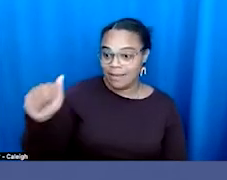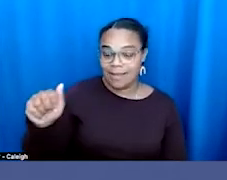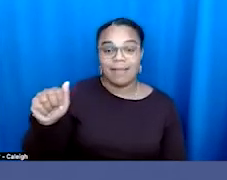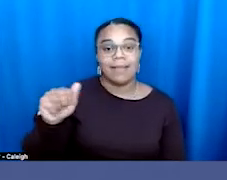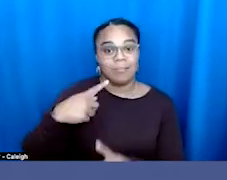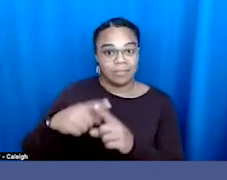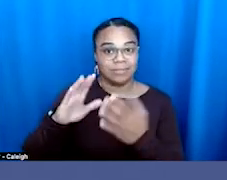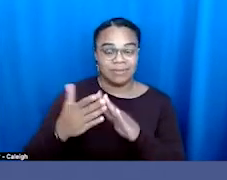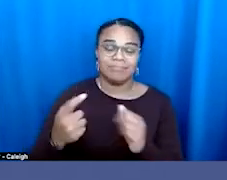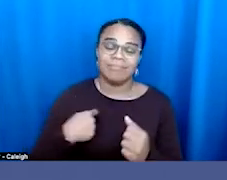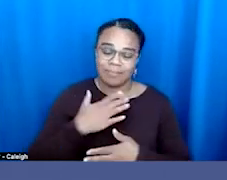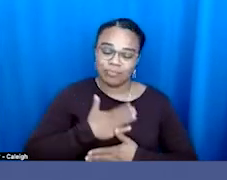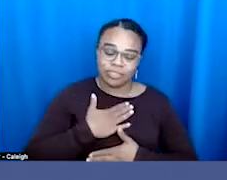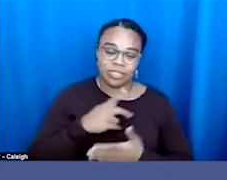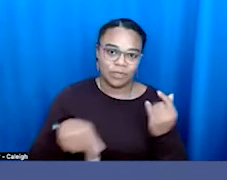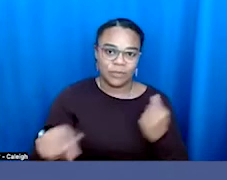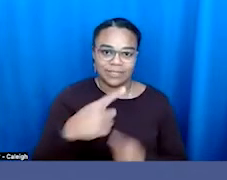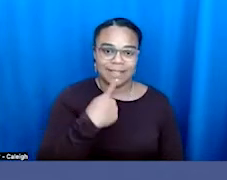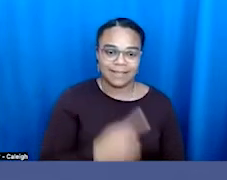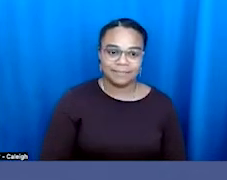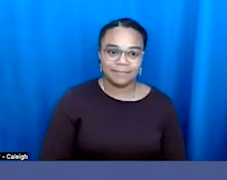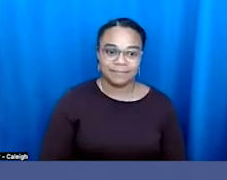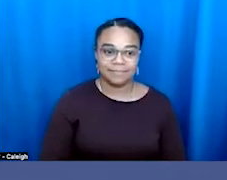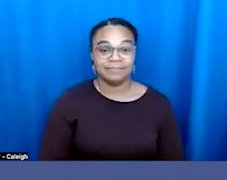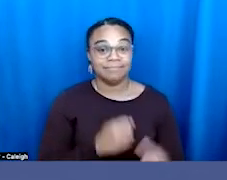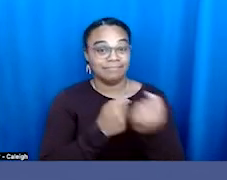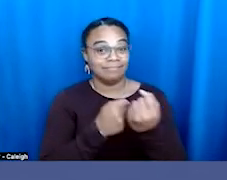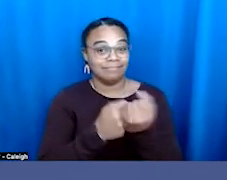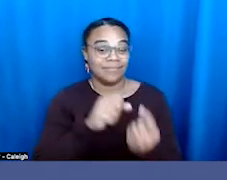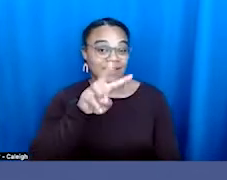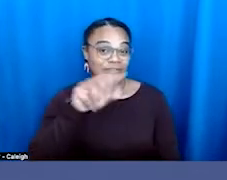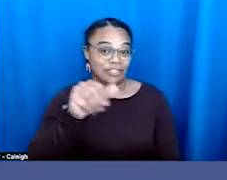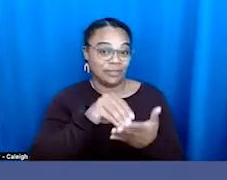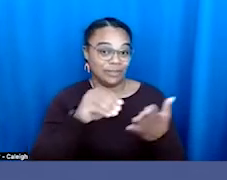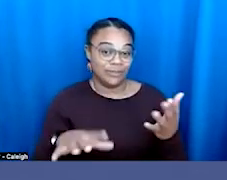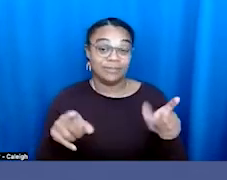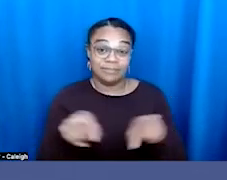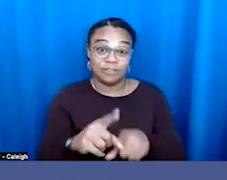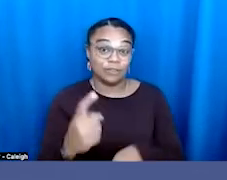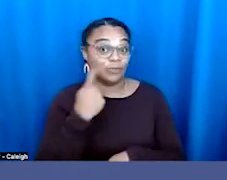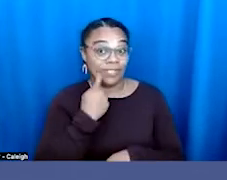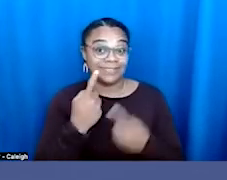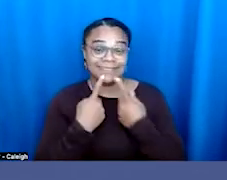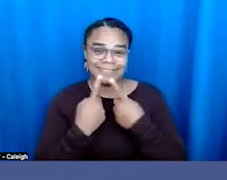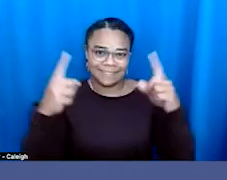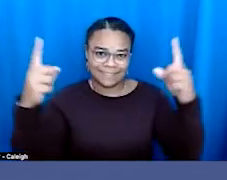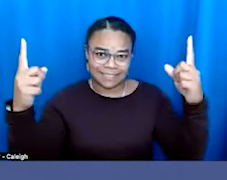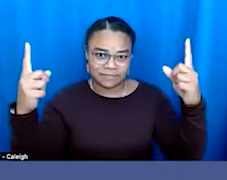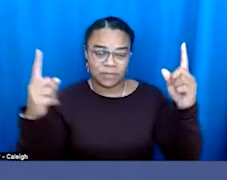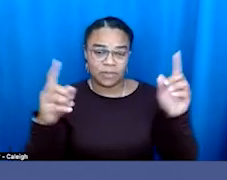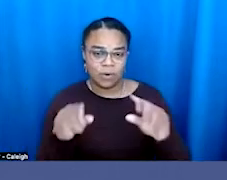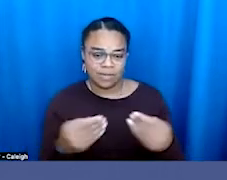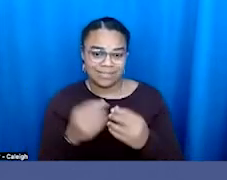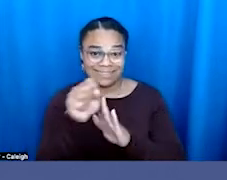you all are saying. A shout out to Virginia students who were also recently successful in organizing a